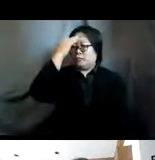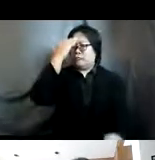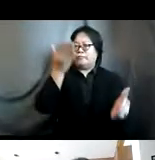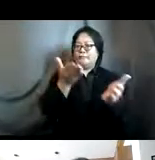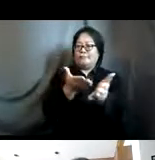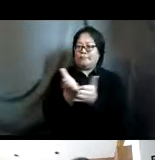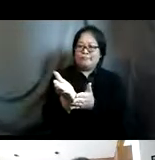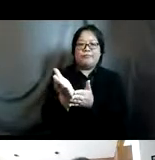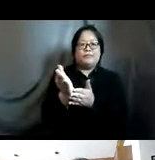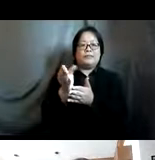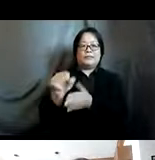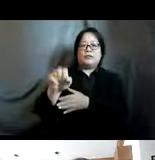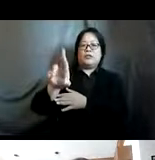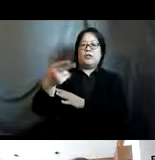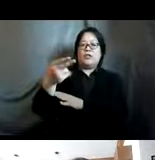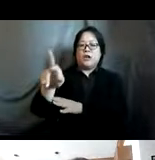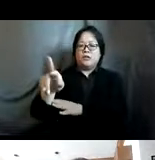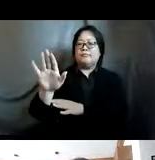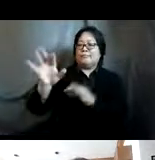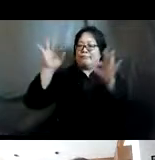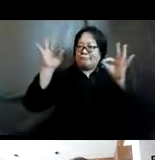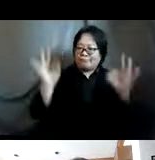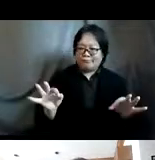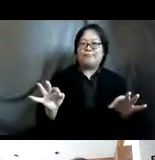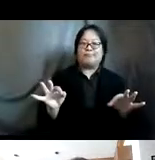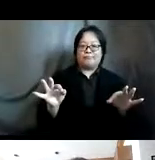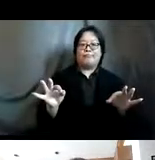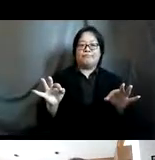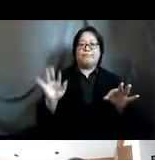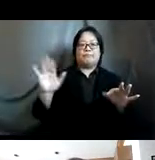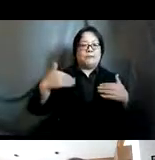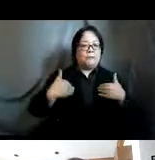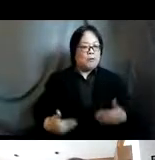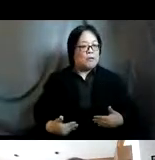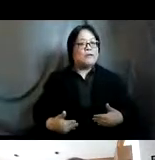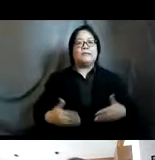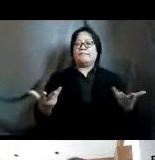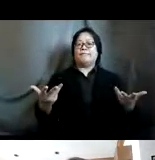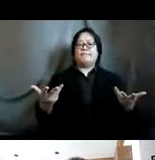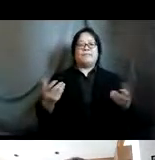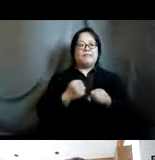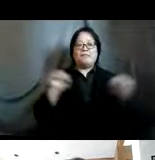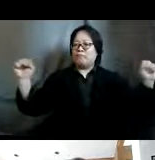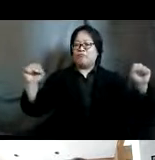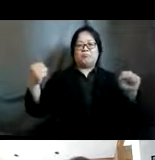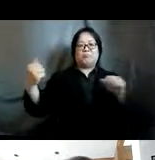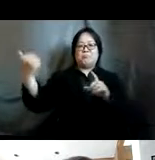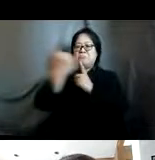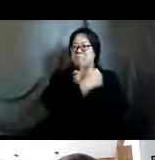the sexual reproductive health and rights and make autonomous decisions about their bodies free from coercion violence and